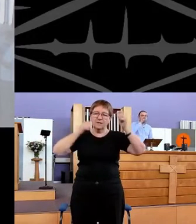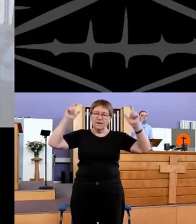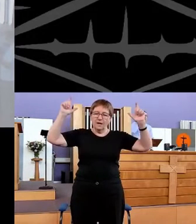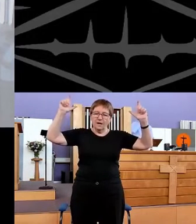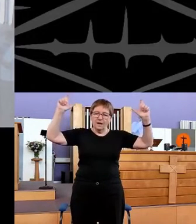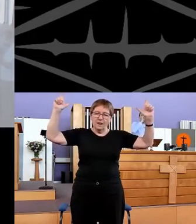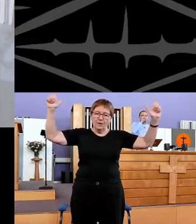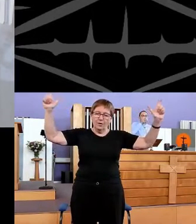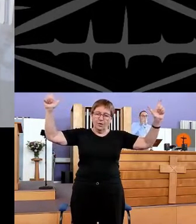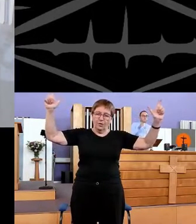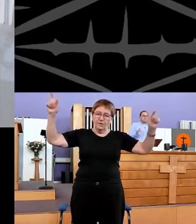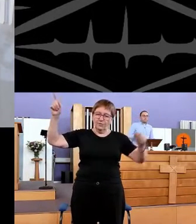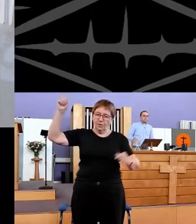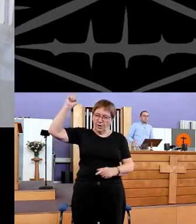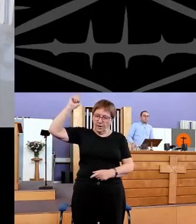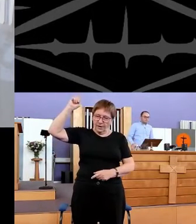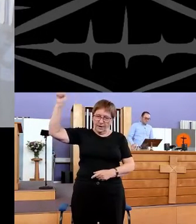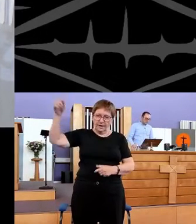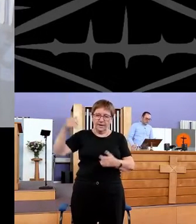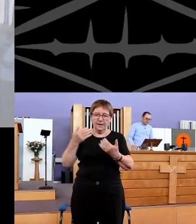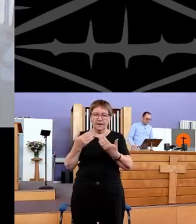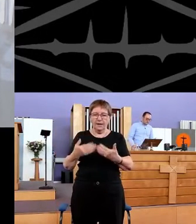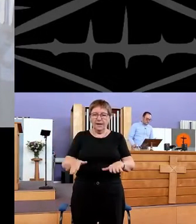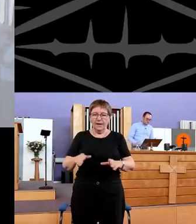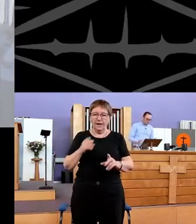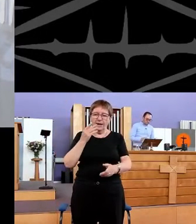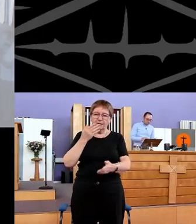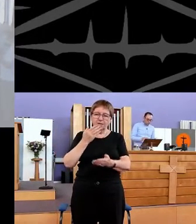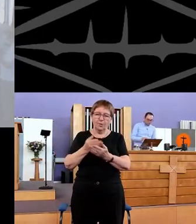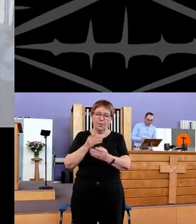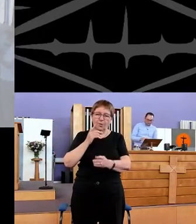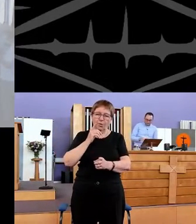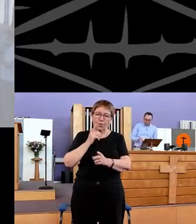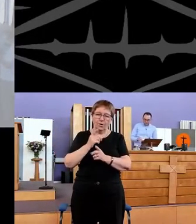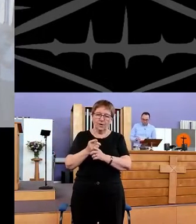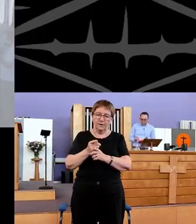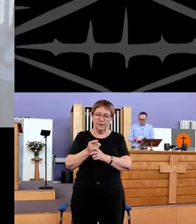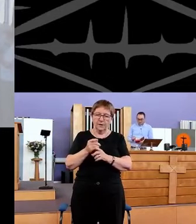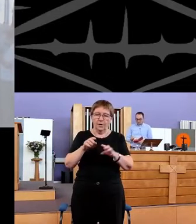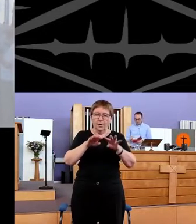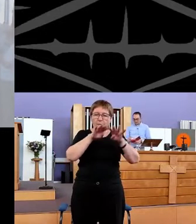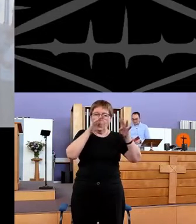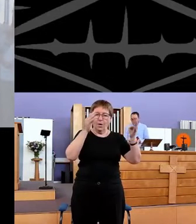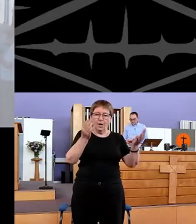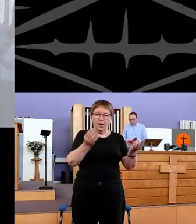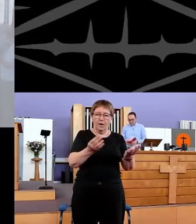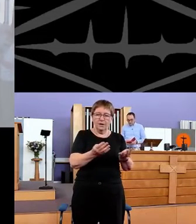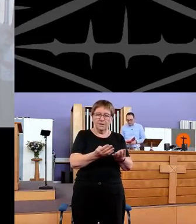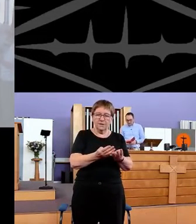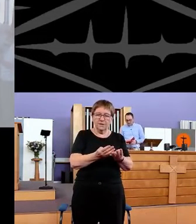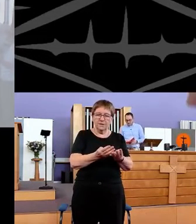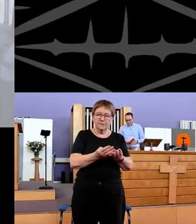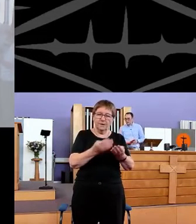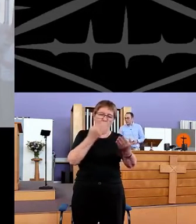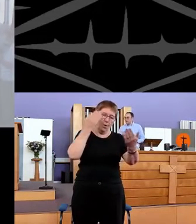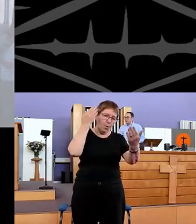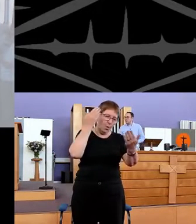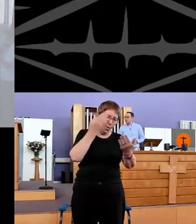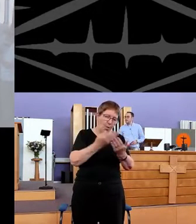the Lord, for He has spoken, world's